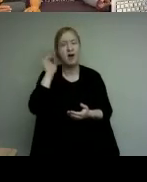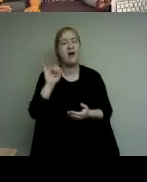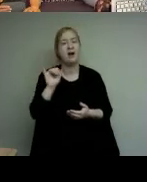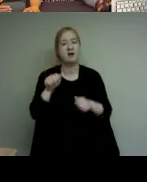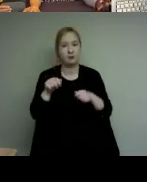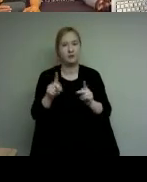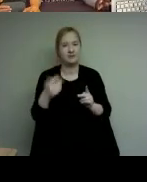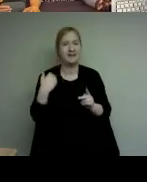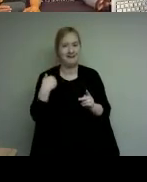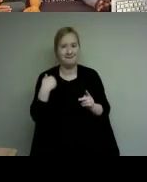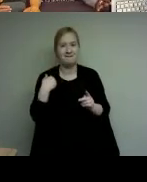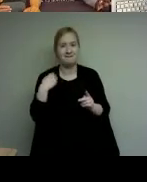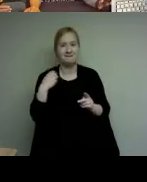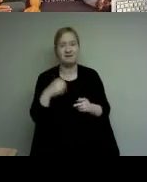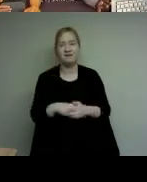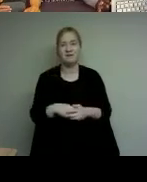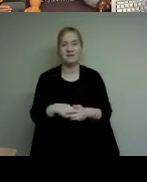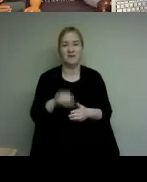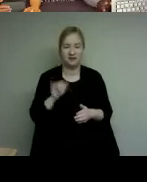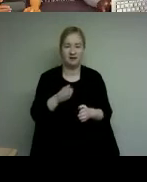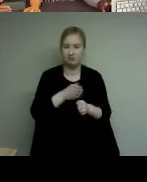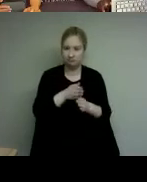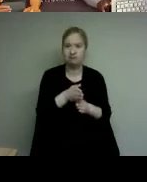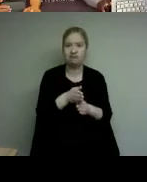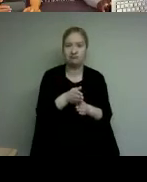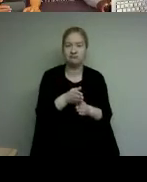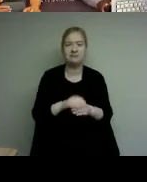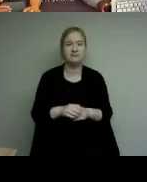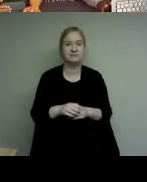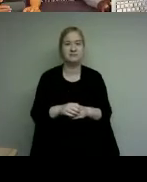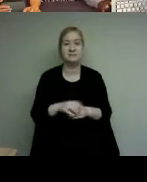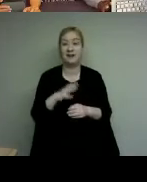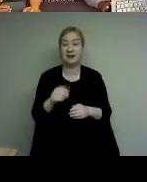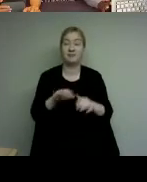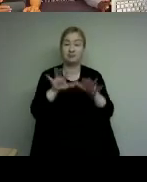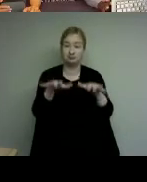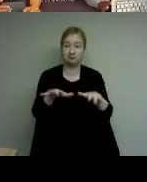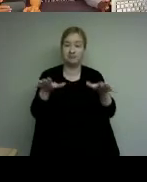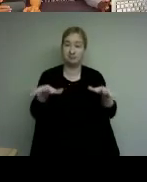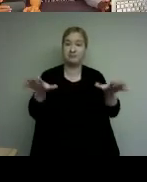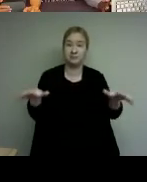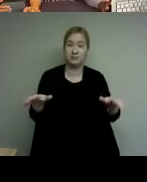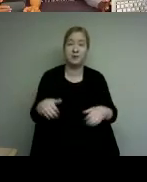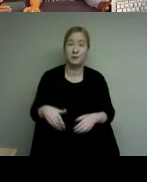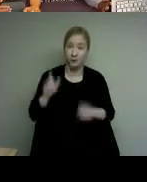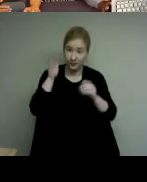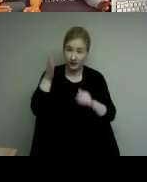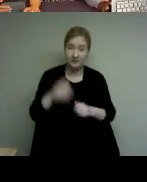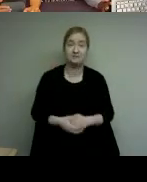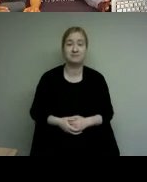their experience at home family members and this will lead to more more inspirational talk about their future